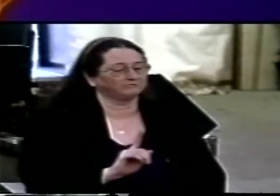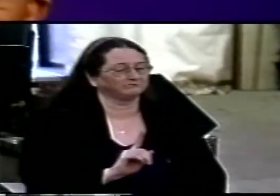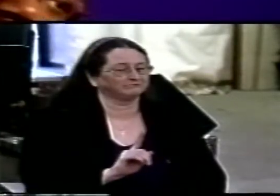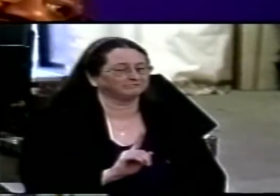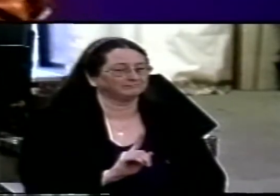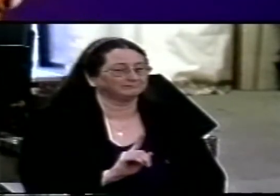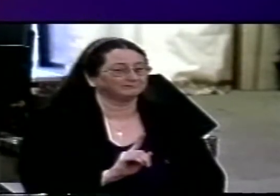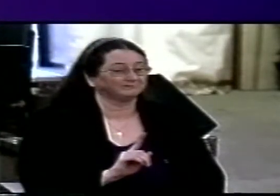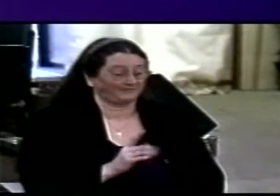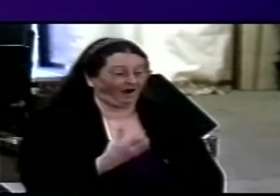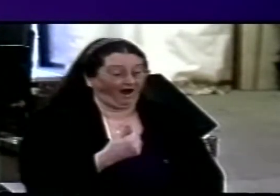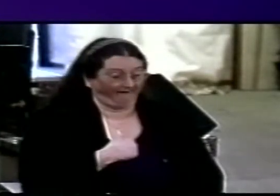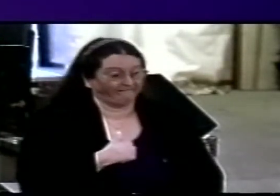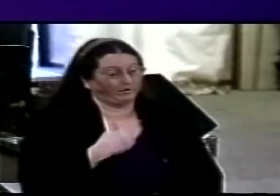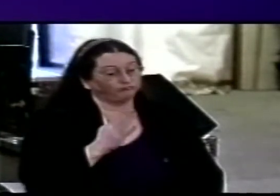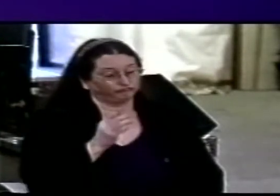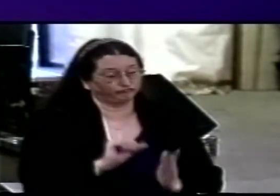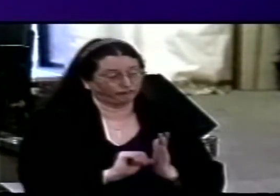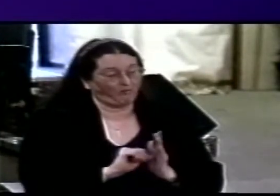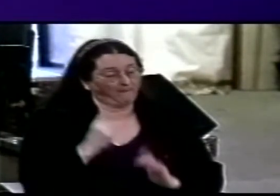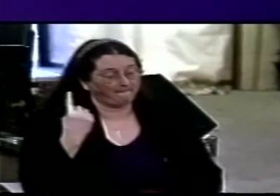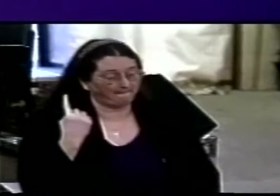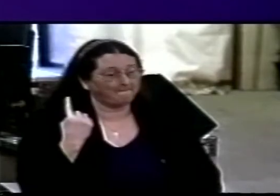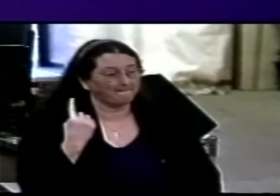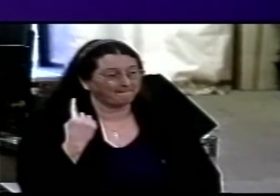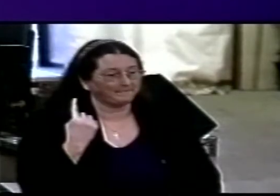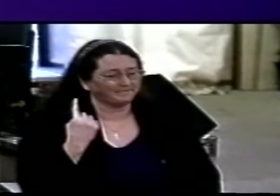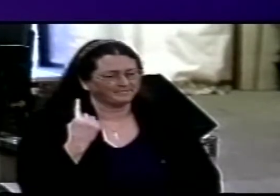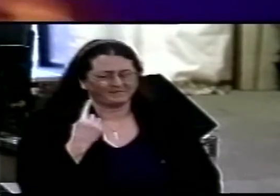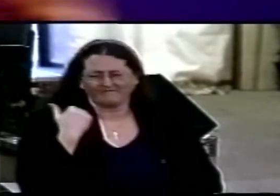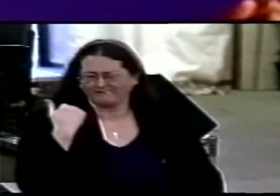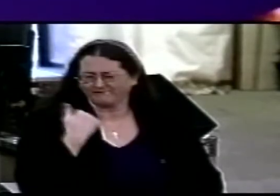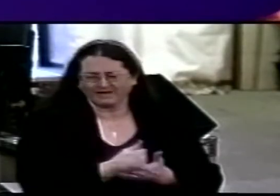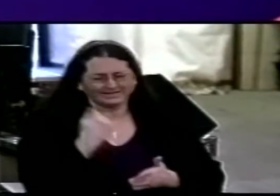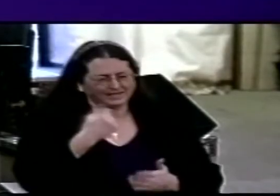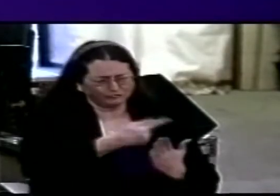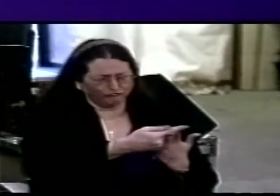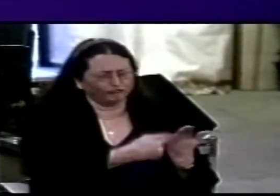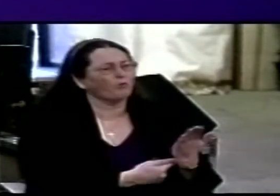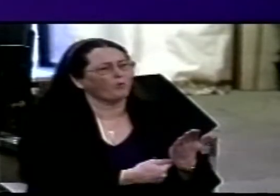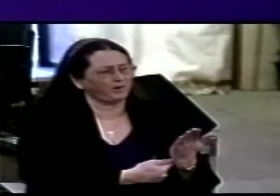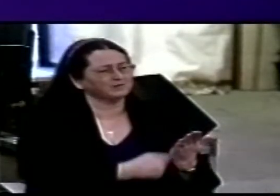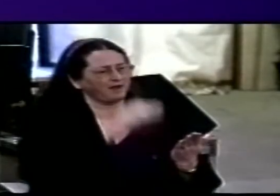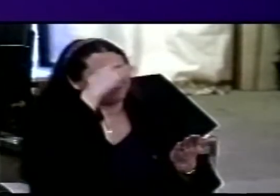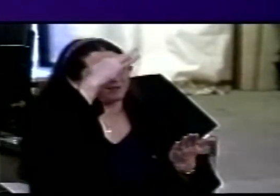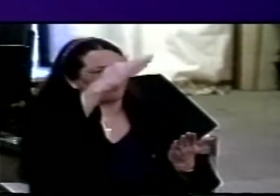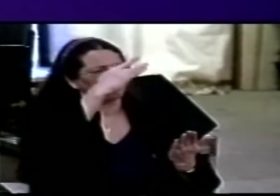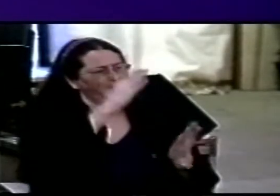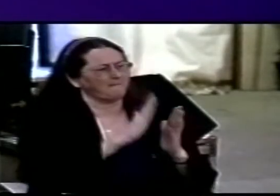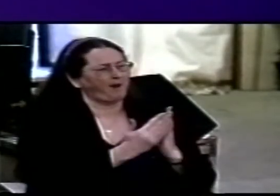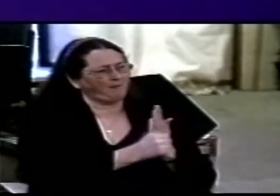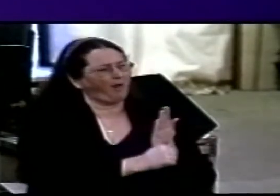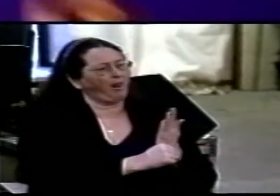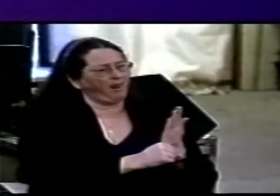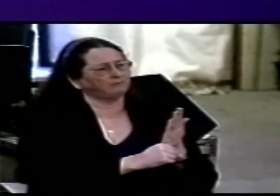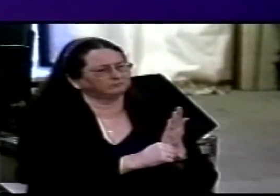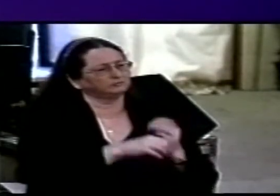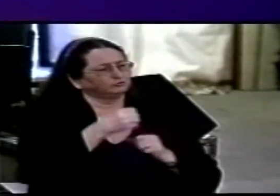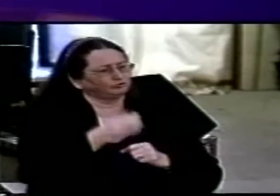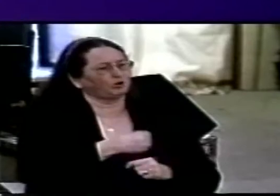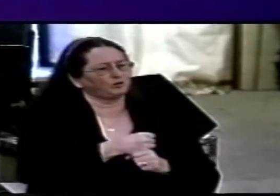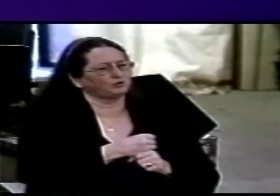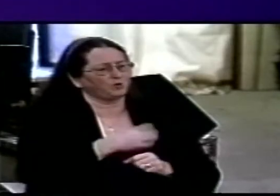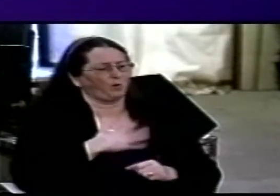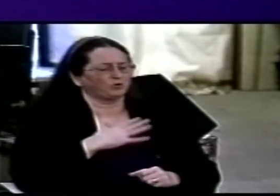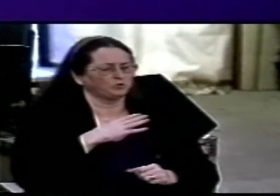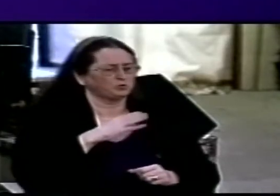and it's this that we are great on doctrine we love it and we're so much into it that we want to win